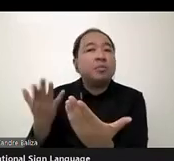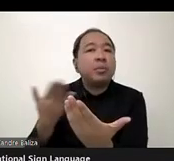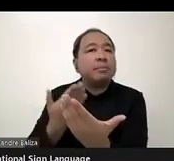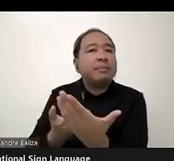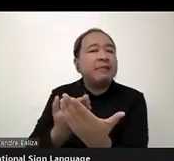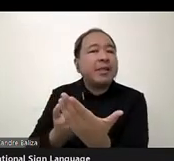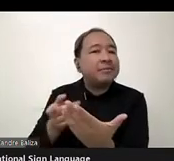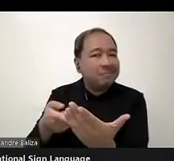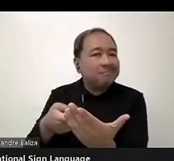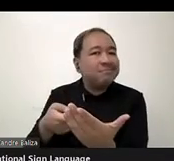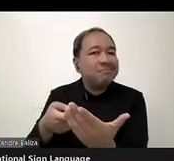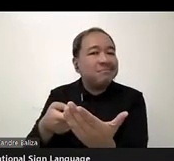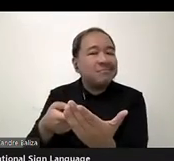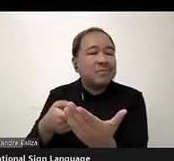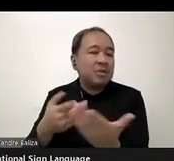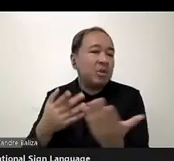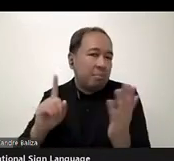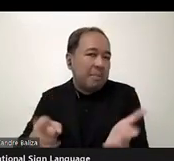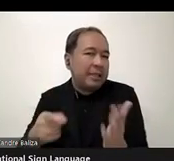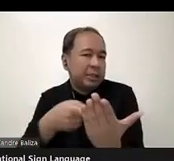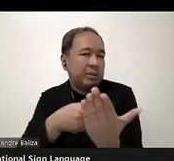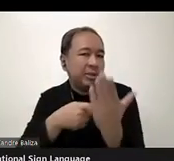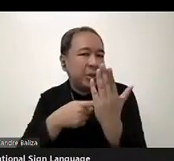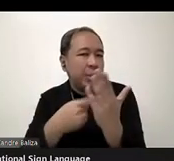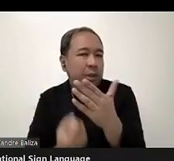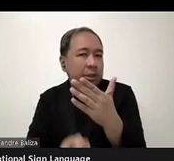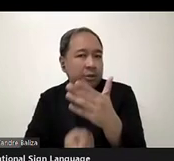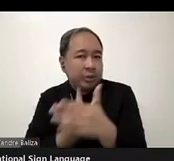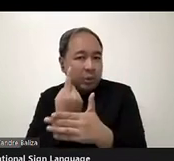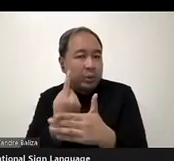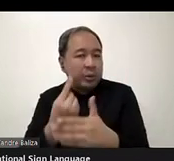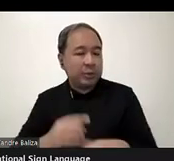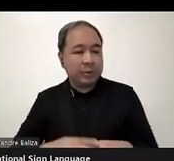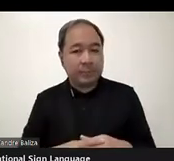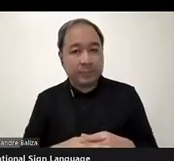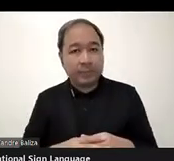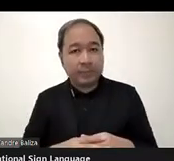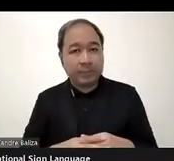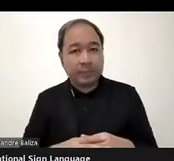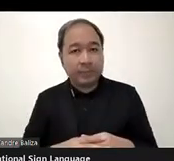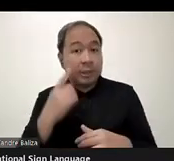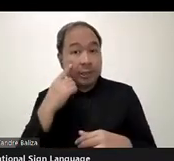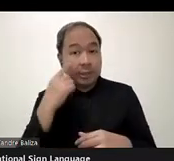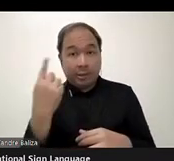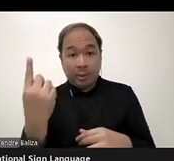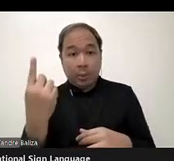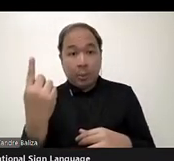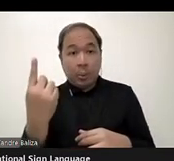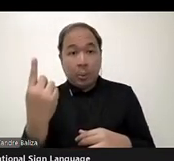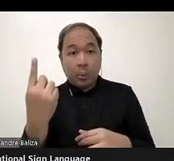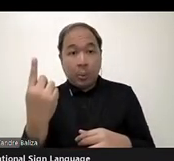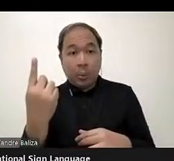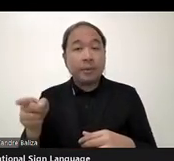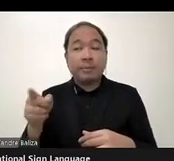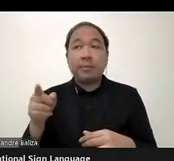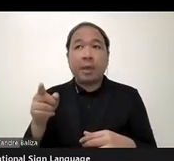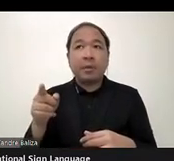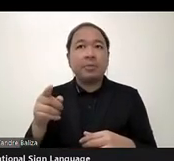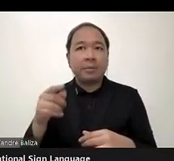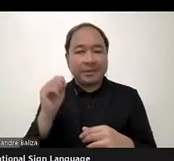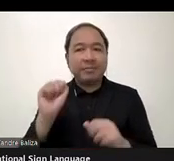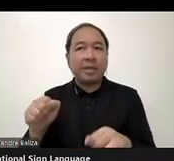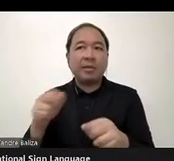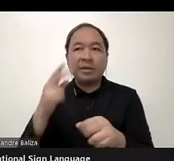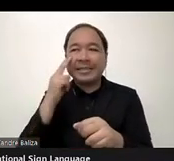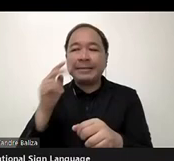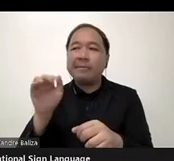Um, and then, so let me then, that's one of the things that we'll do, but we could follow up afterwards. I want